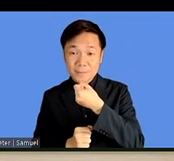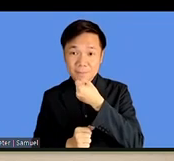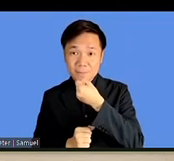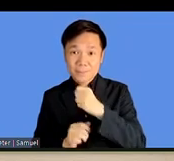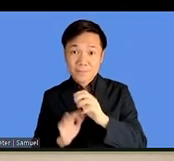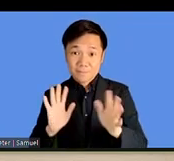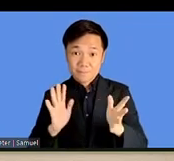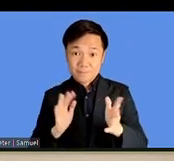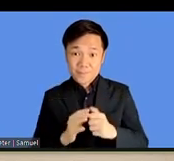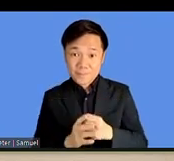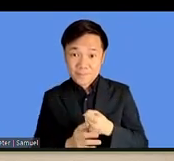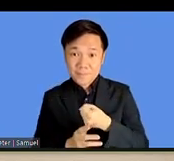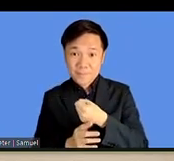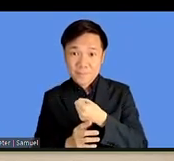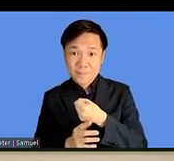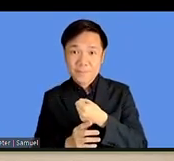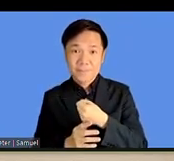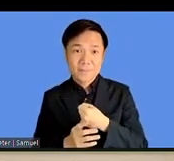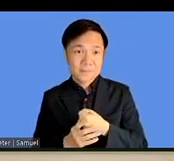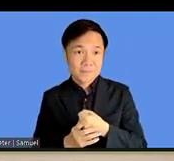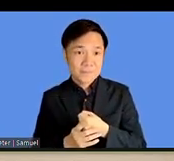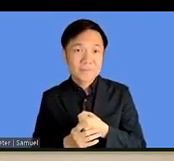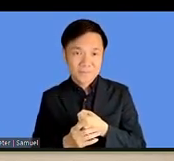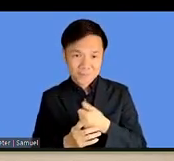okay, our interpreter will interpret for you.